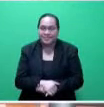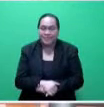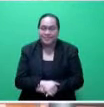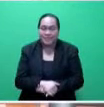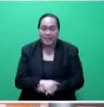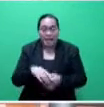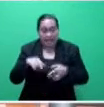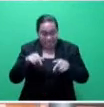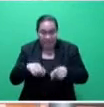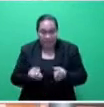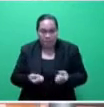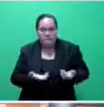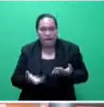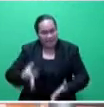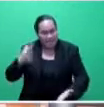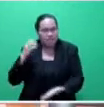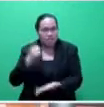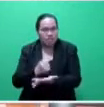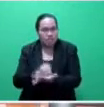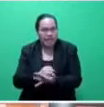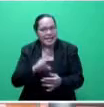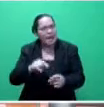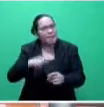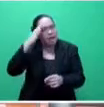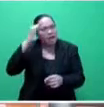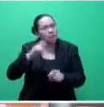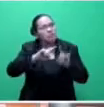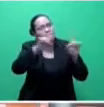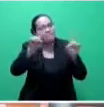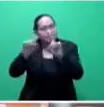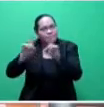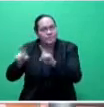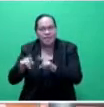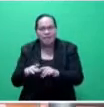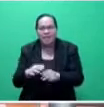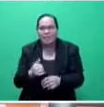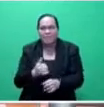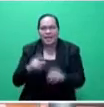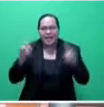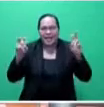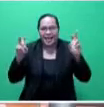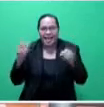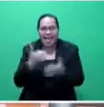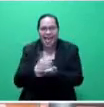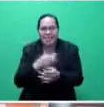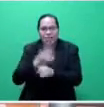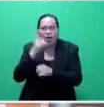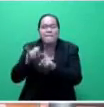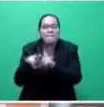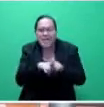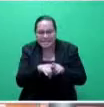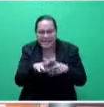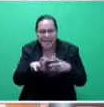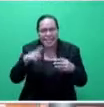provides certainty. In some jurisdictions, acts of God have been dragged through